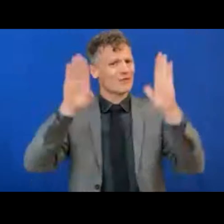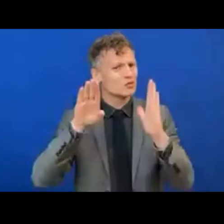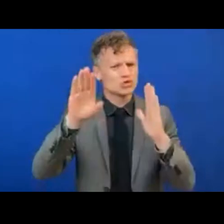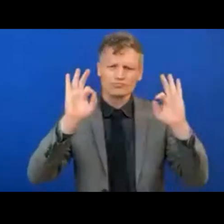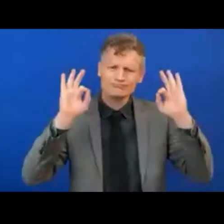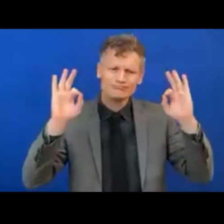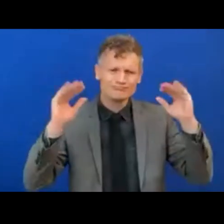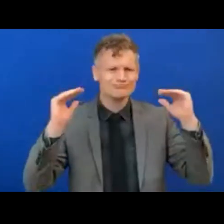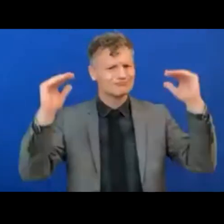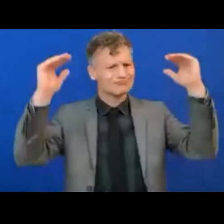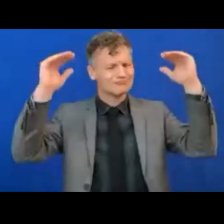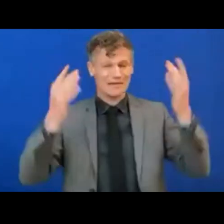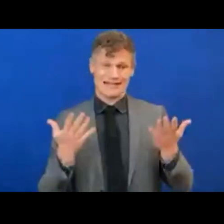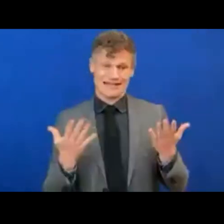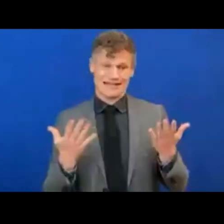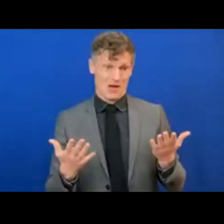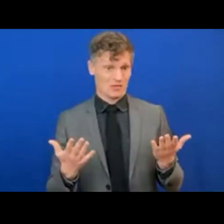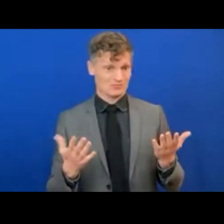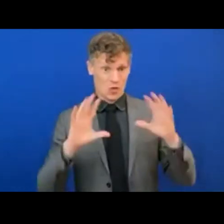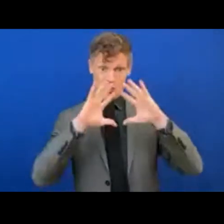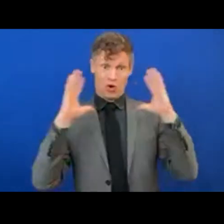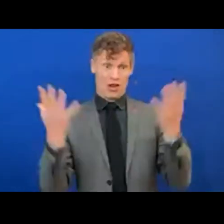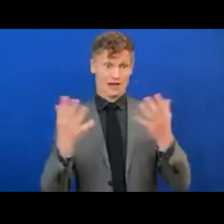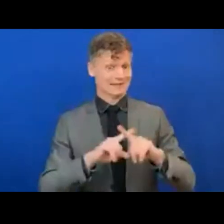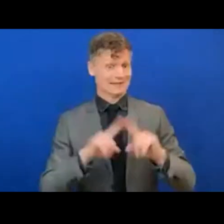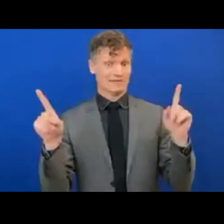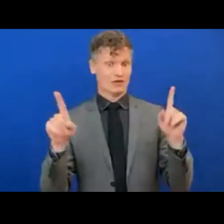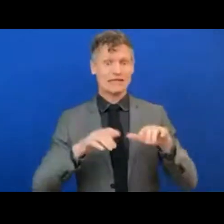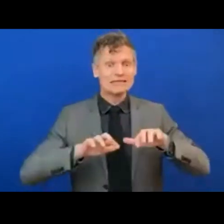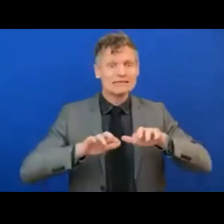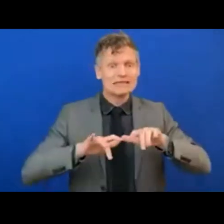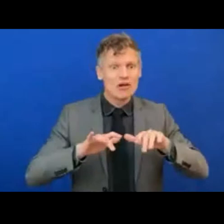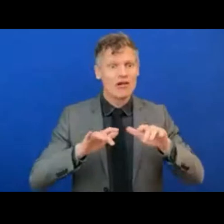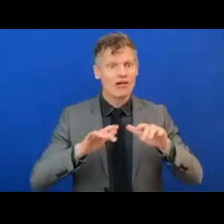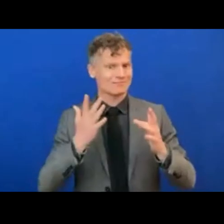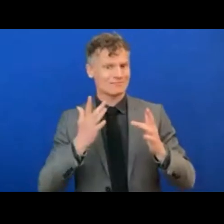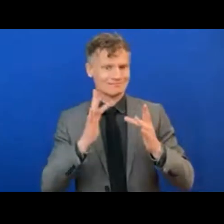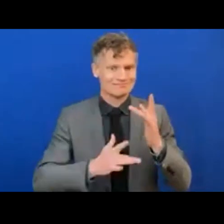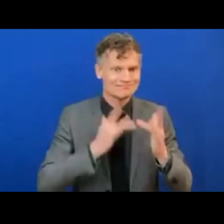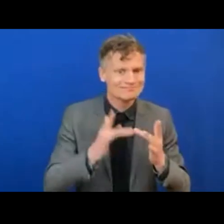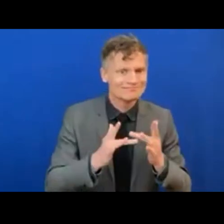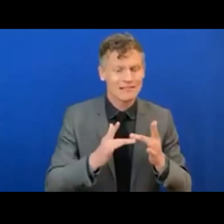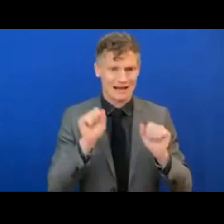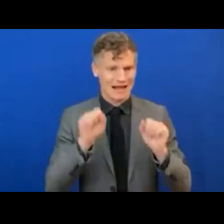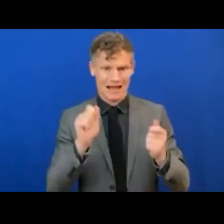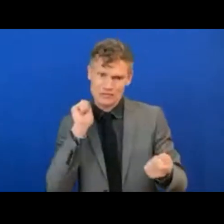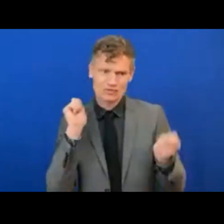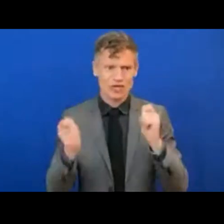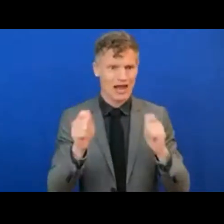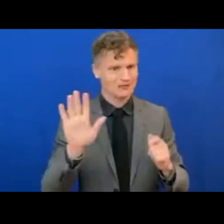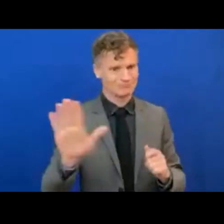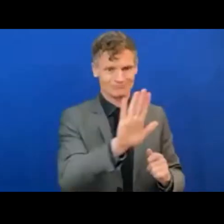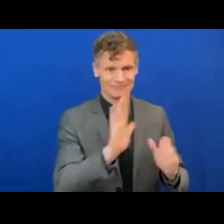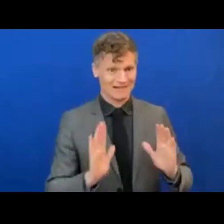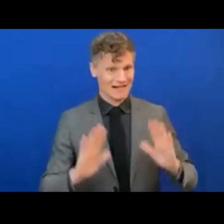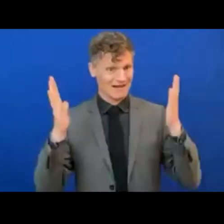that we live in, digital technology can radically transform lives and help the world rapidly recover